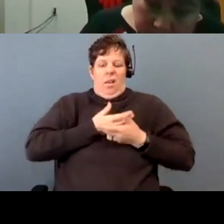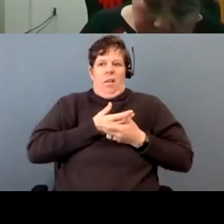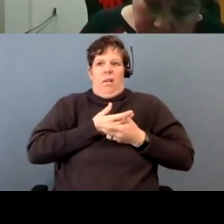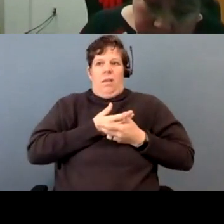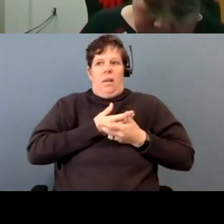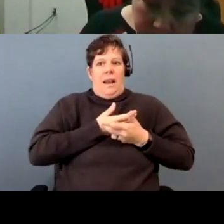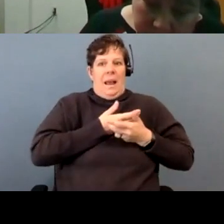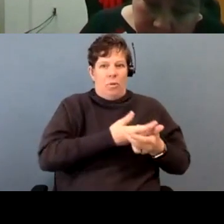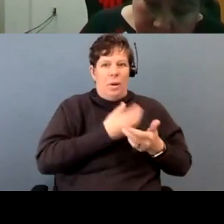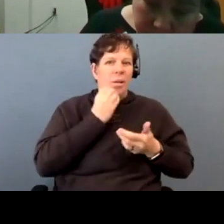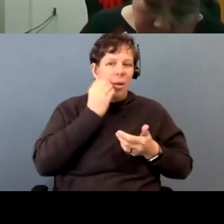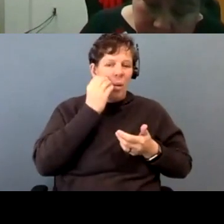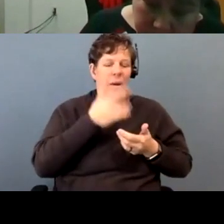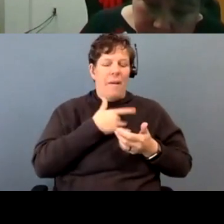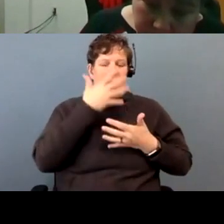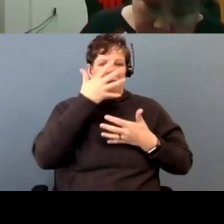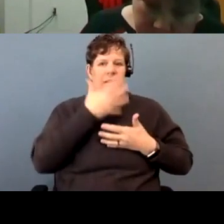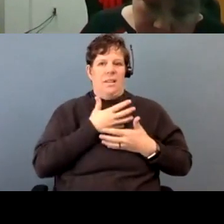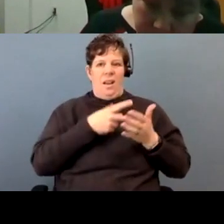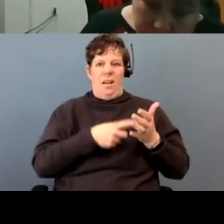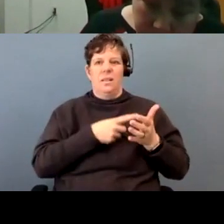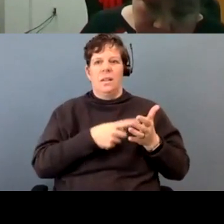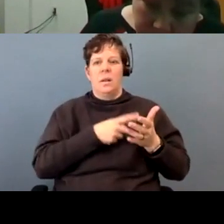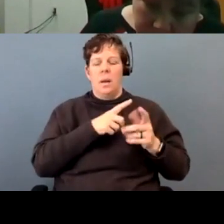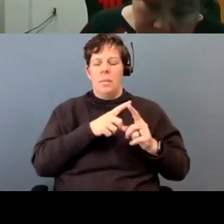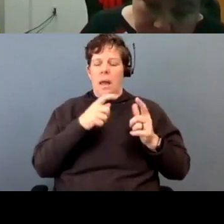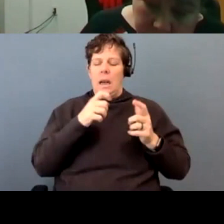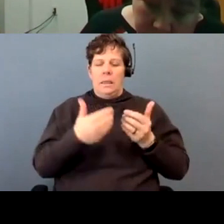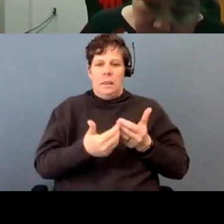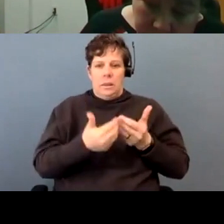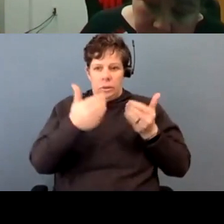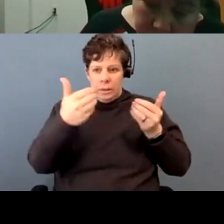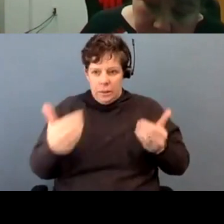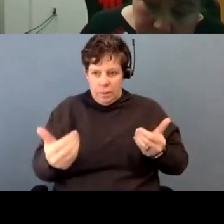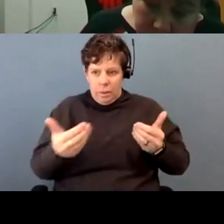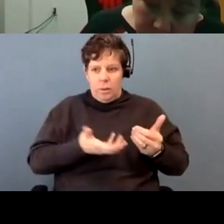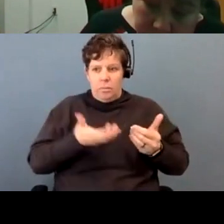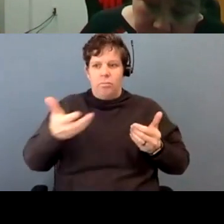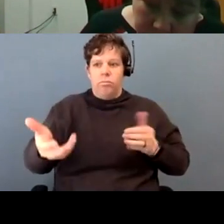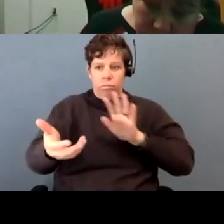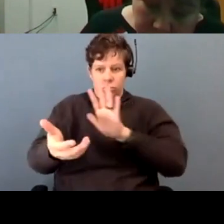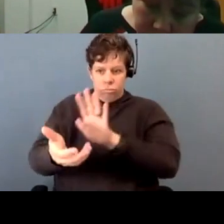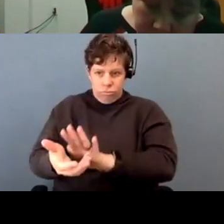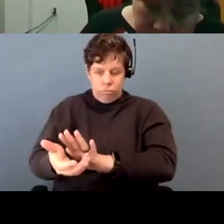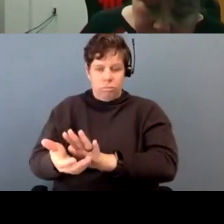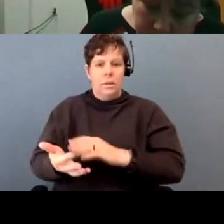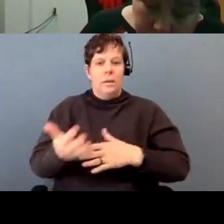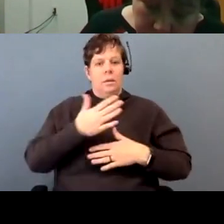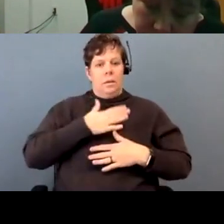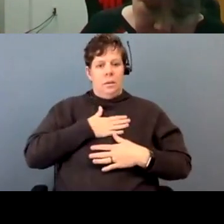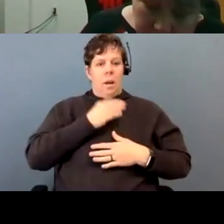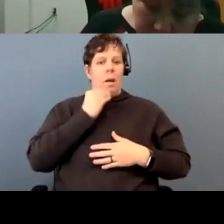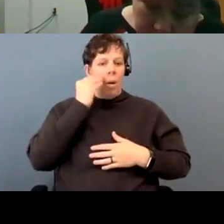but I've got to learn to separate myself from it. And I'm learning that really good now.